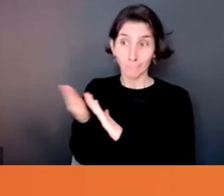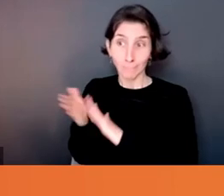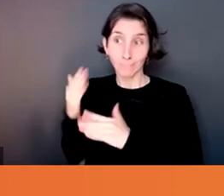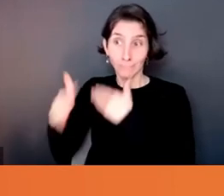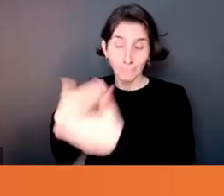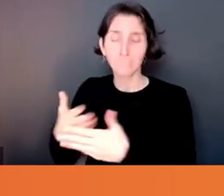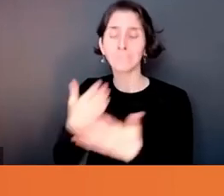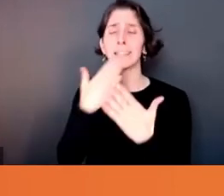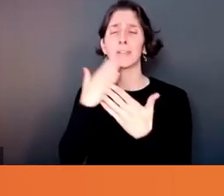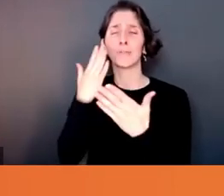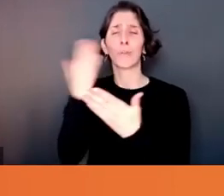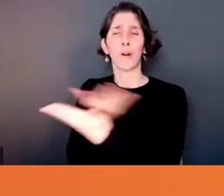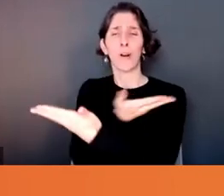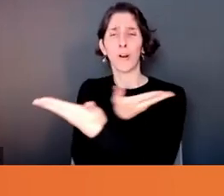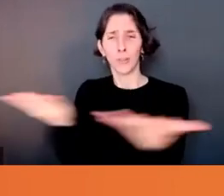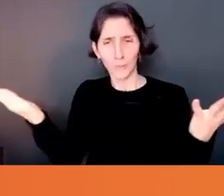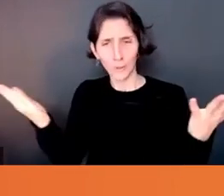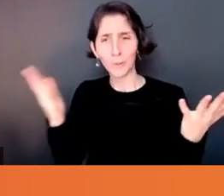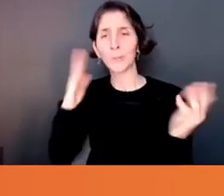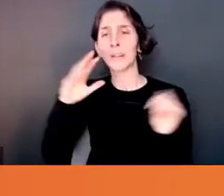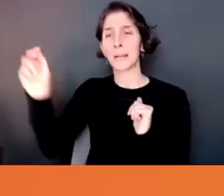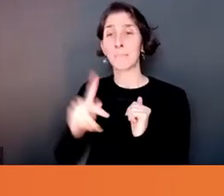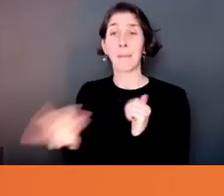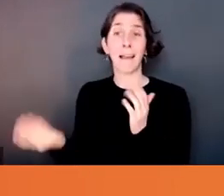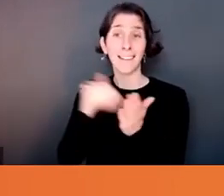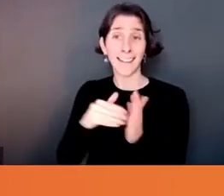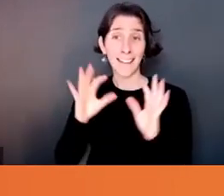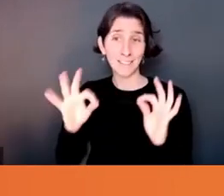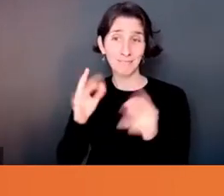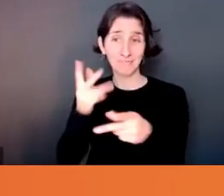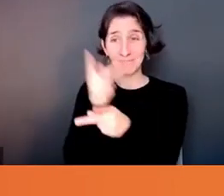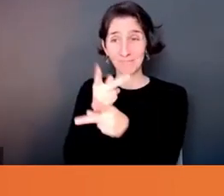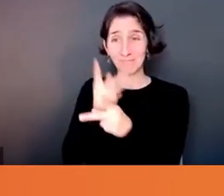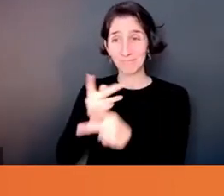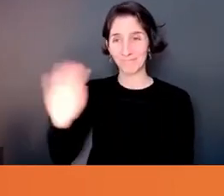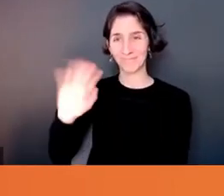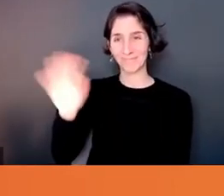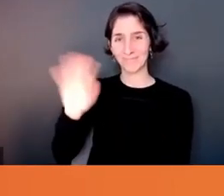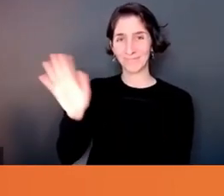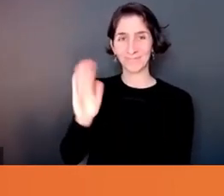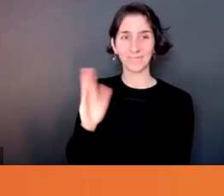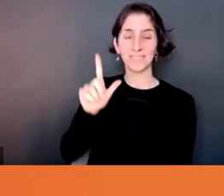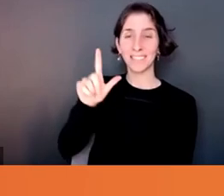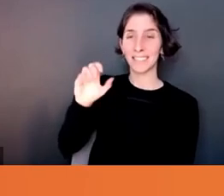great afternoon and come back again. Take care. Thanks, everyone.